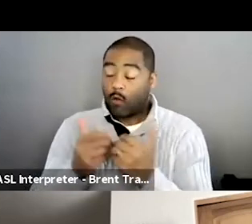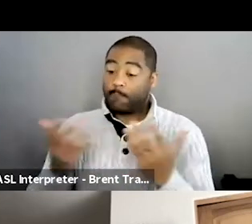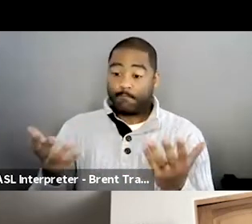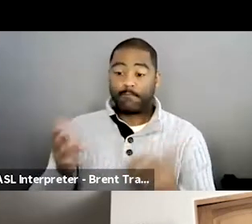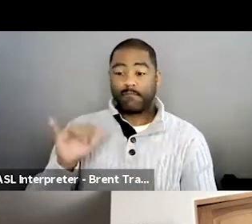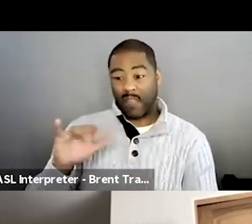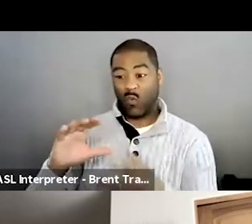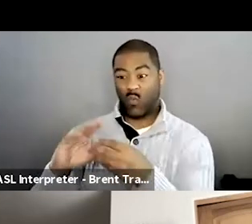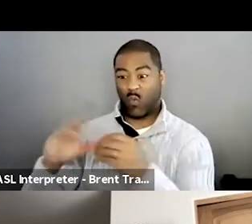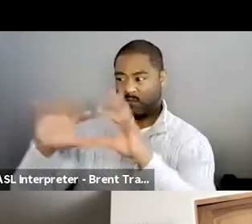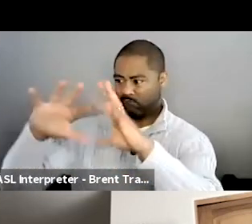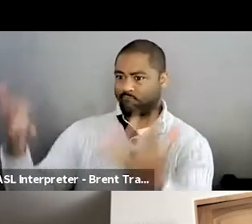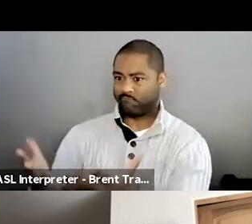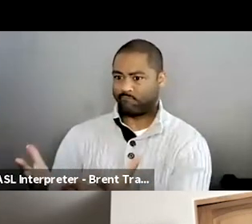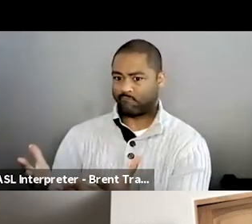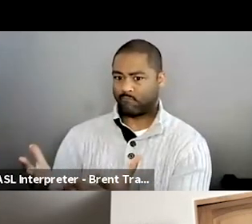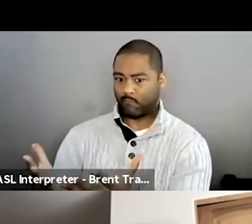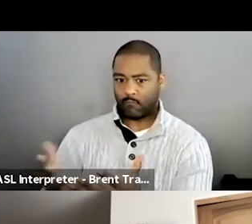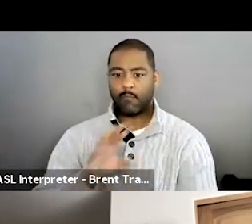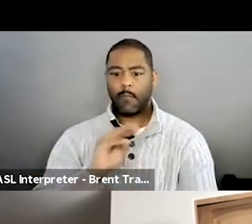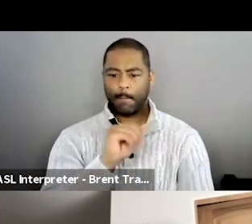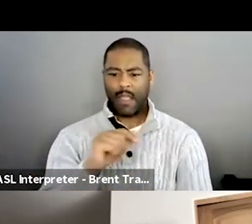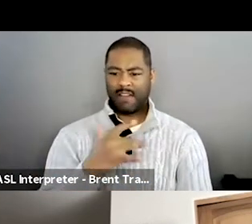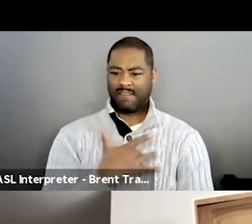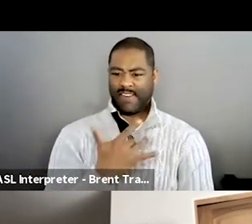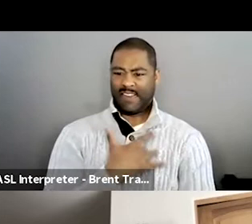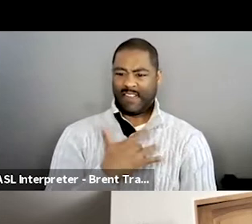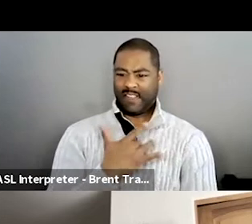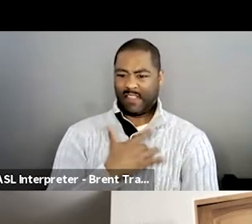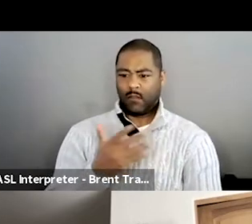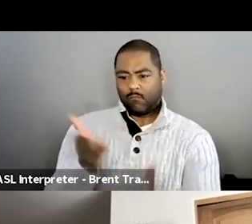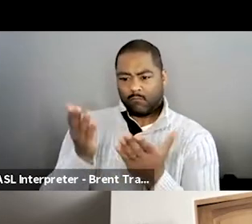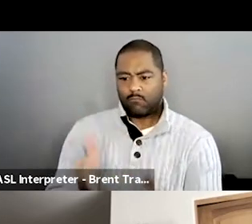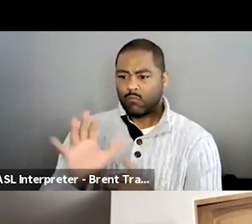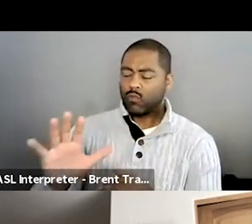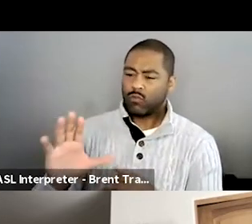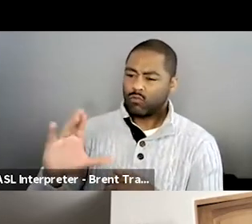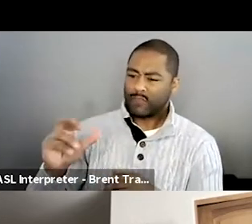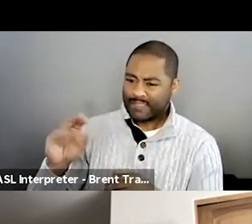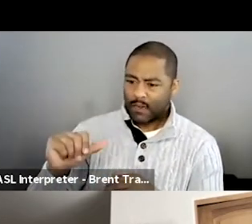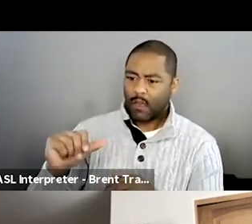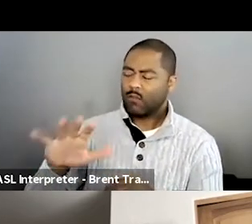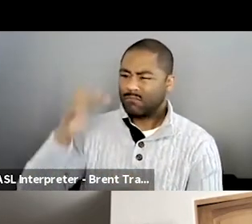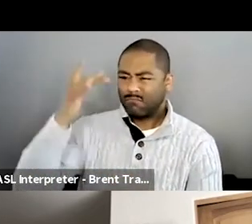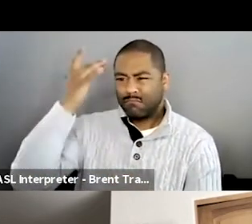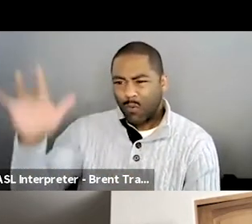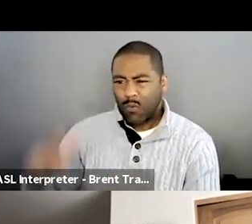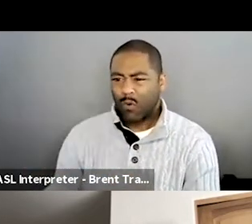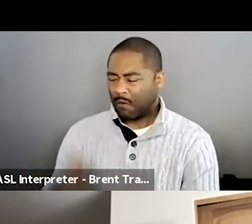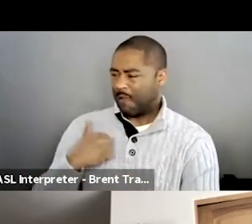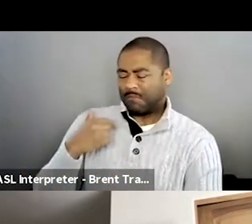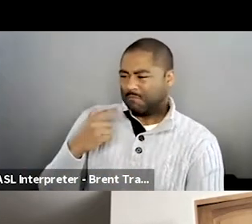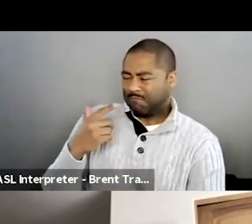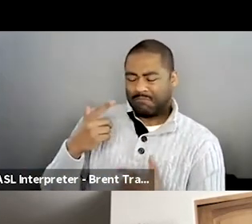Christina was someone that should exist. And from the moment that I met her, she was just so smart and so full of life and